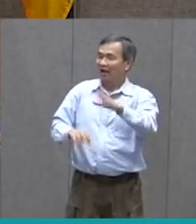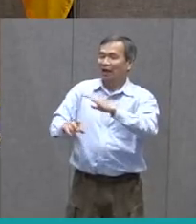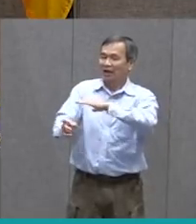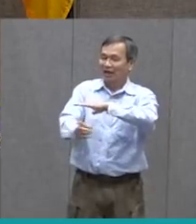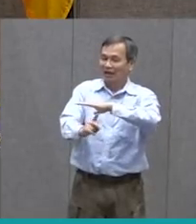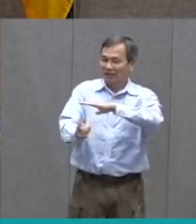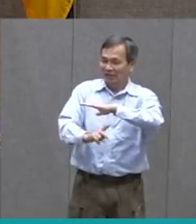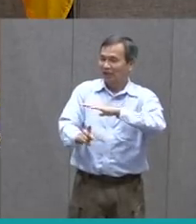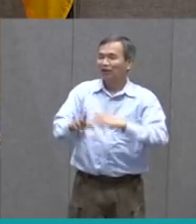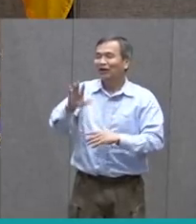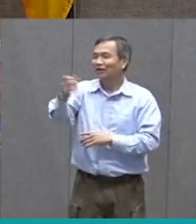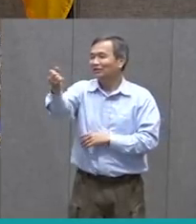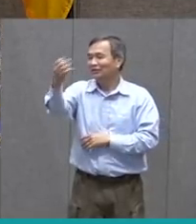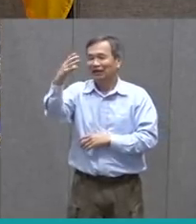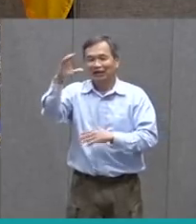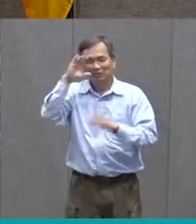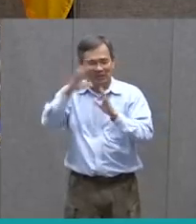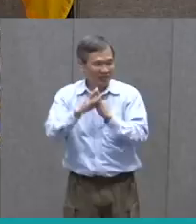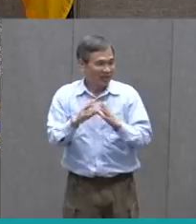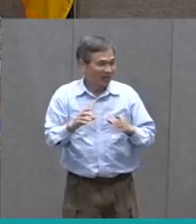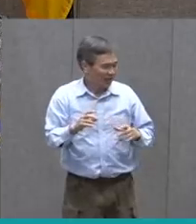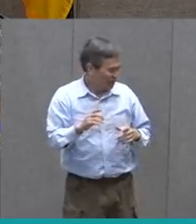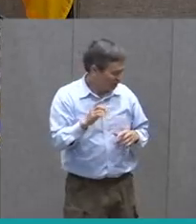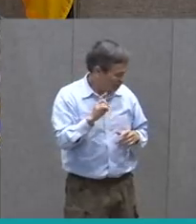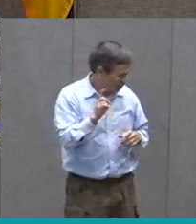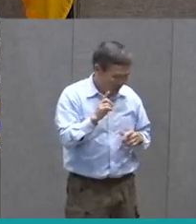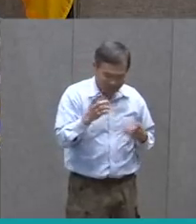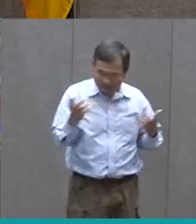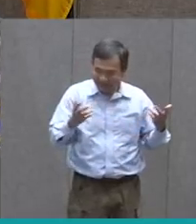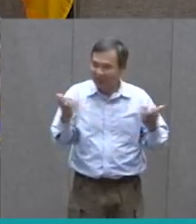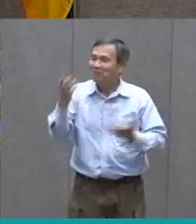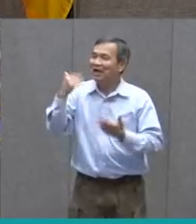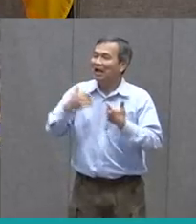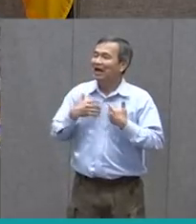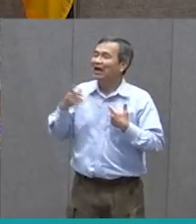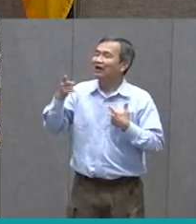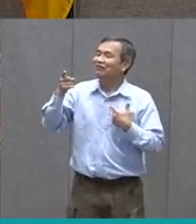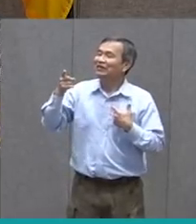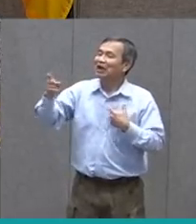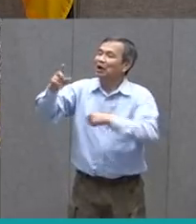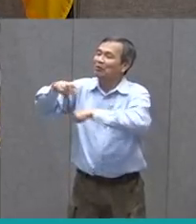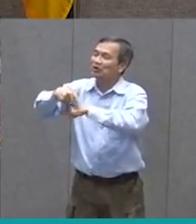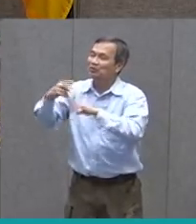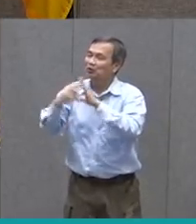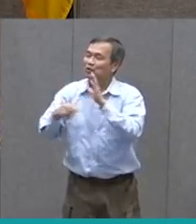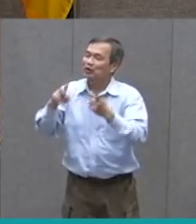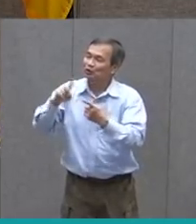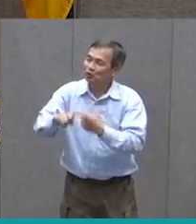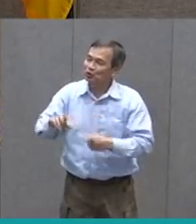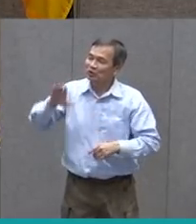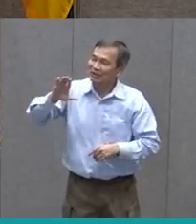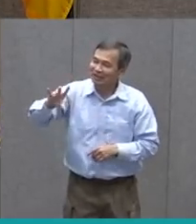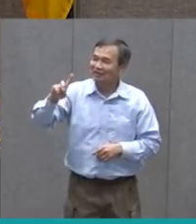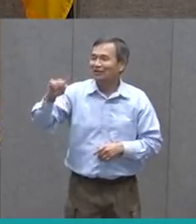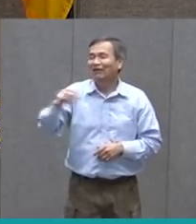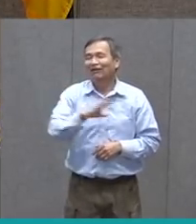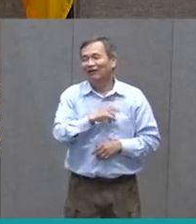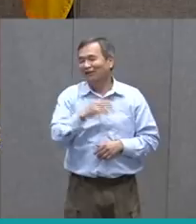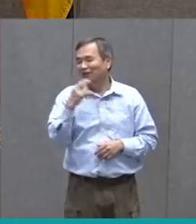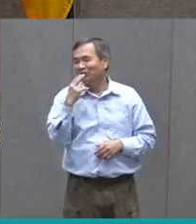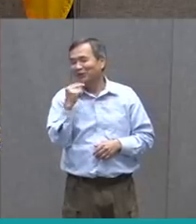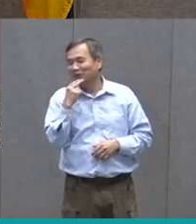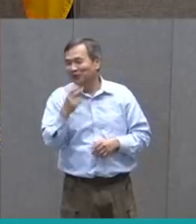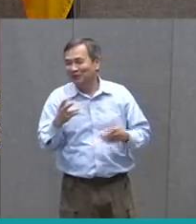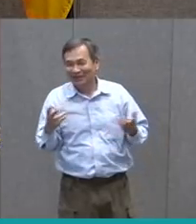had a great picture, I may even have that here, of him while he was reading to his dog. I'll see if I can't find that and get that up here.